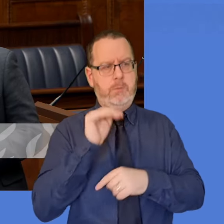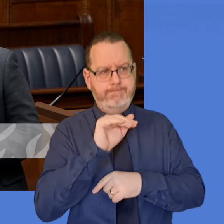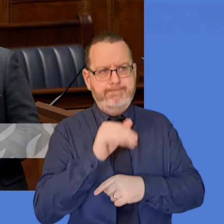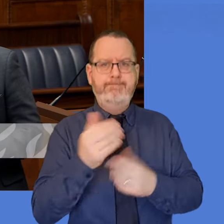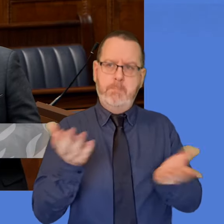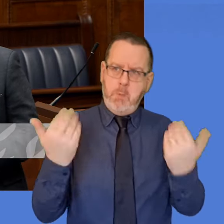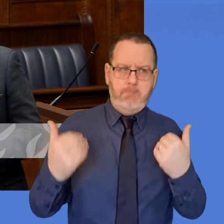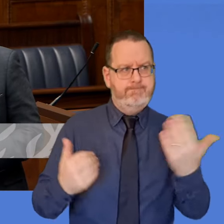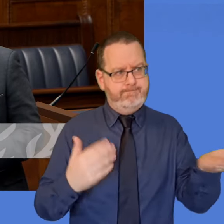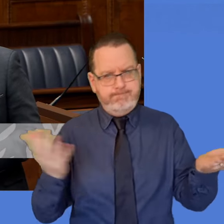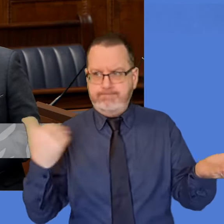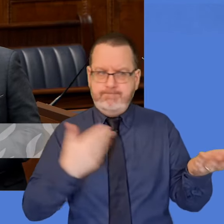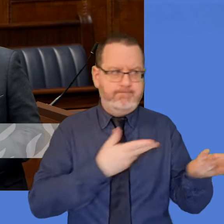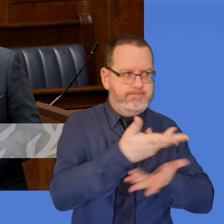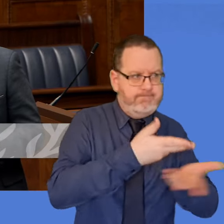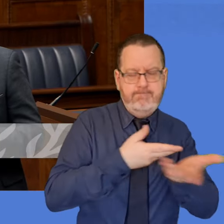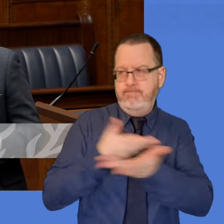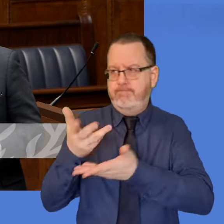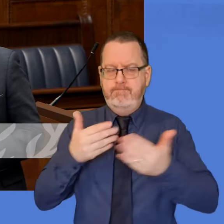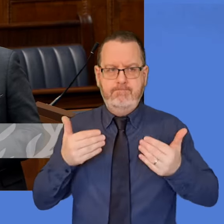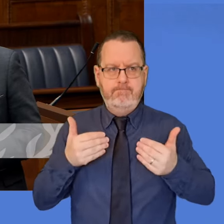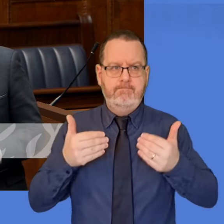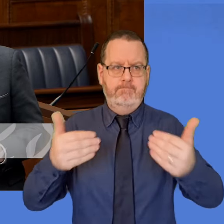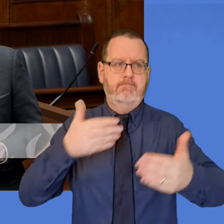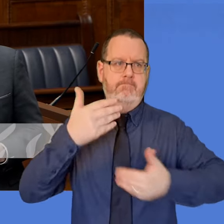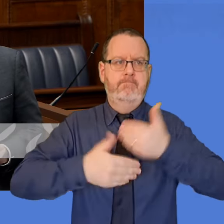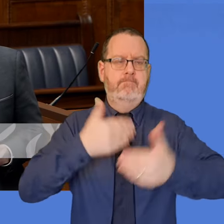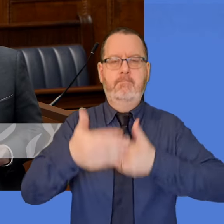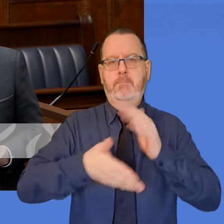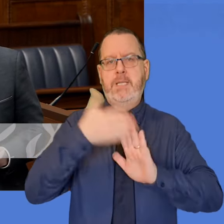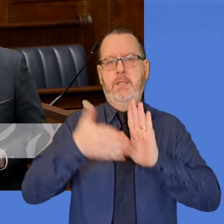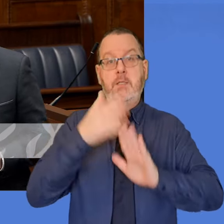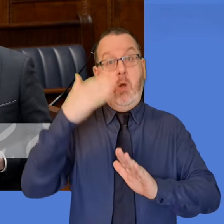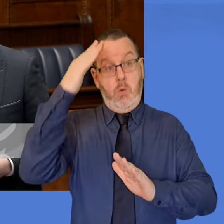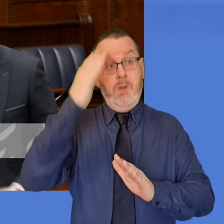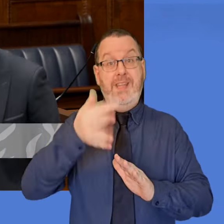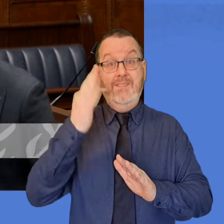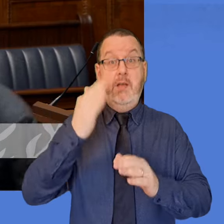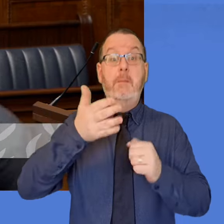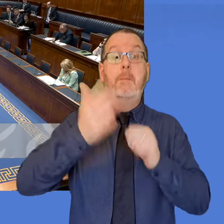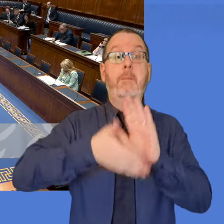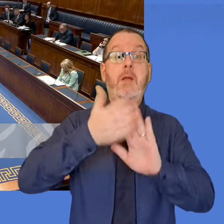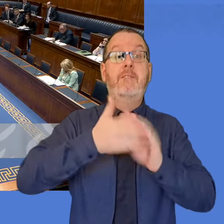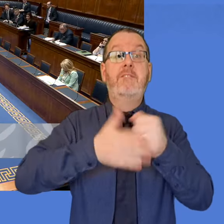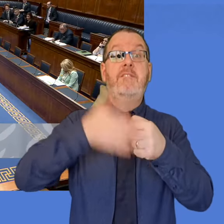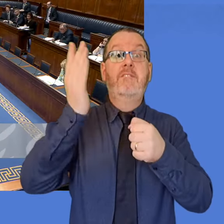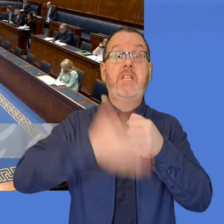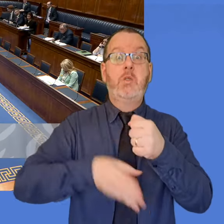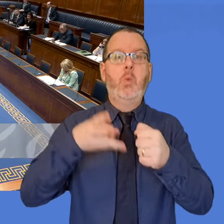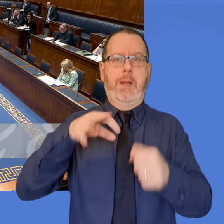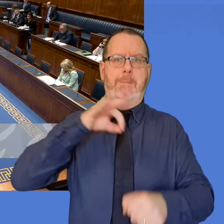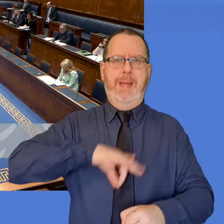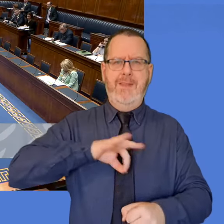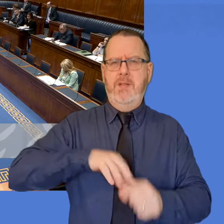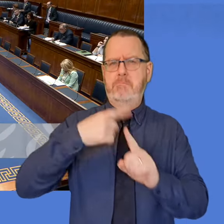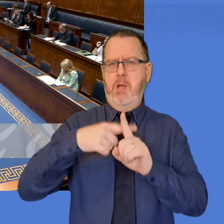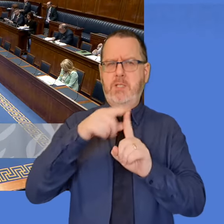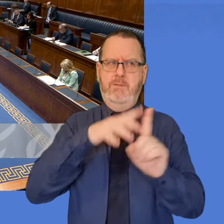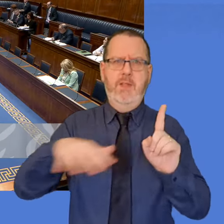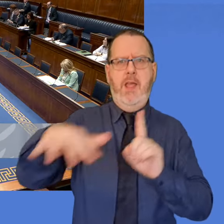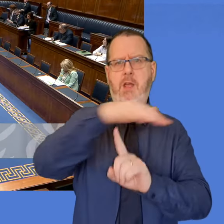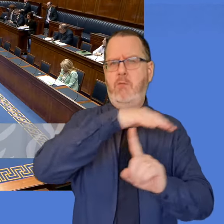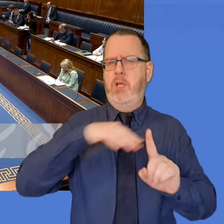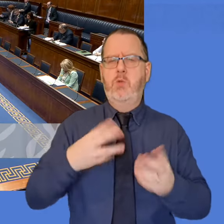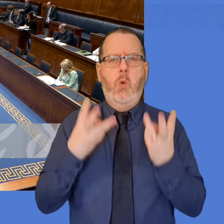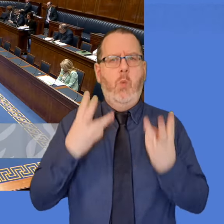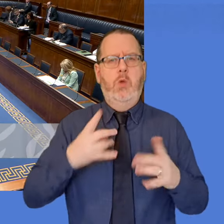understand the benefits that this can bring, and I want people to enjoy those as soon as possible. Daniel McCrossan. Mr